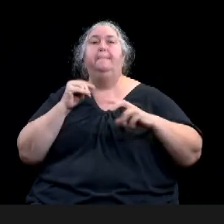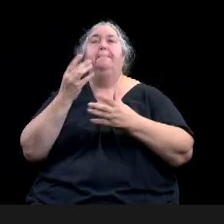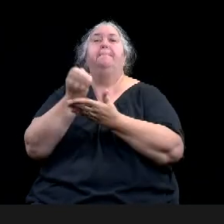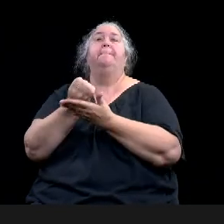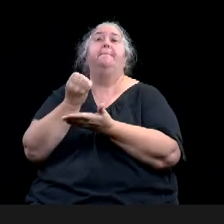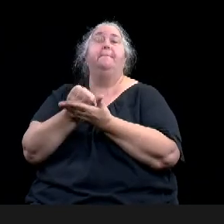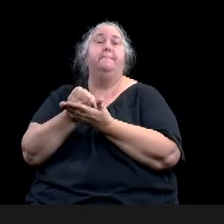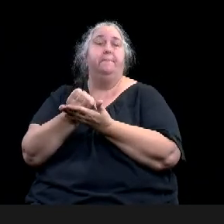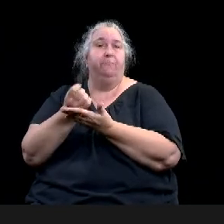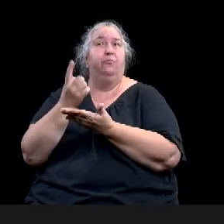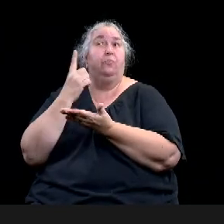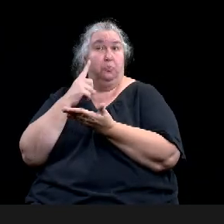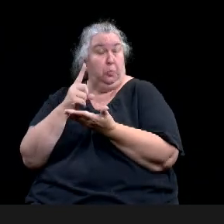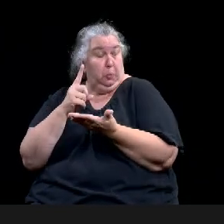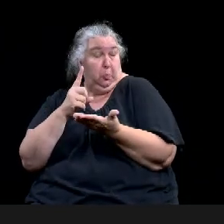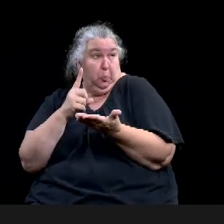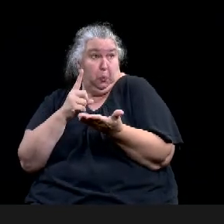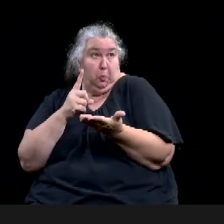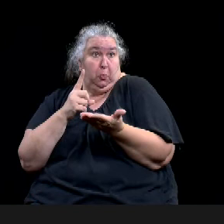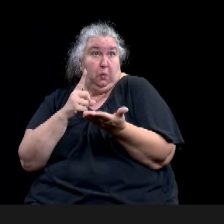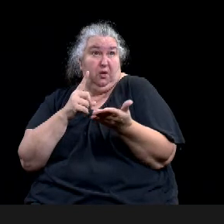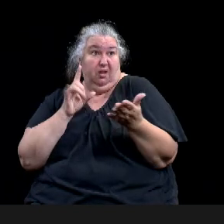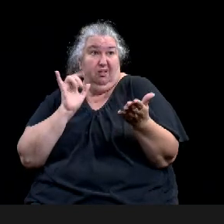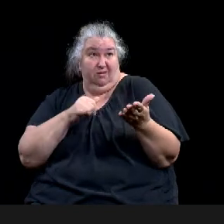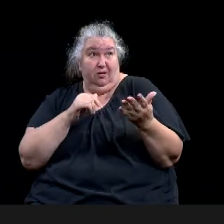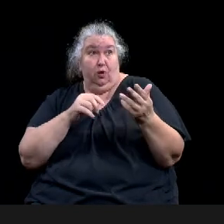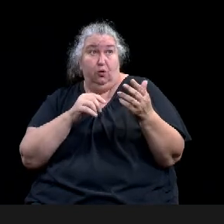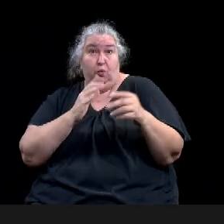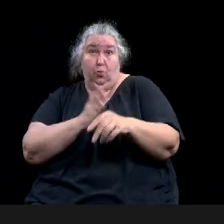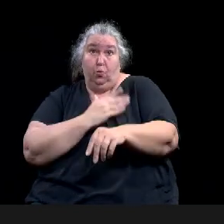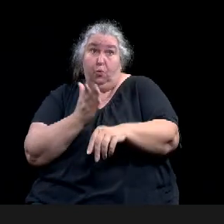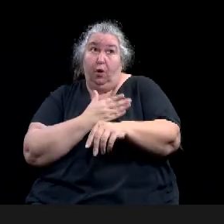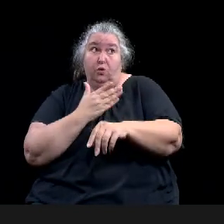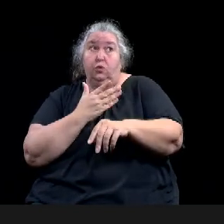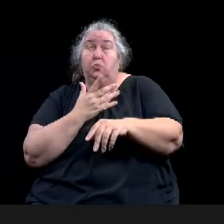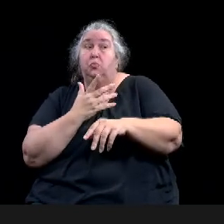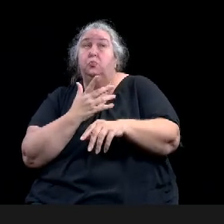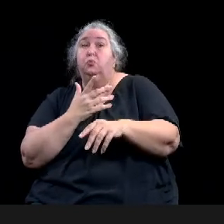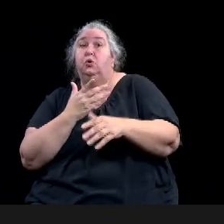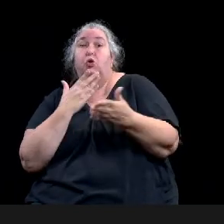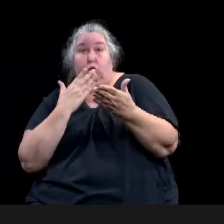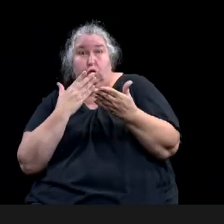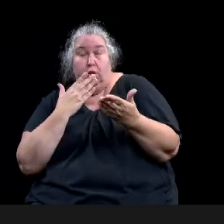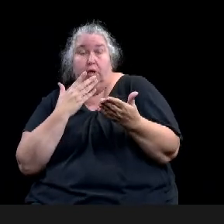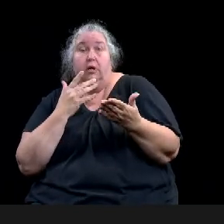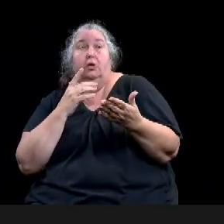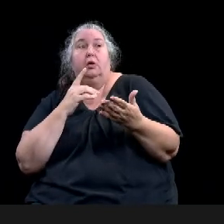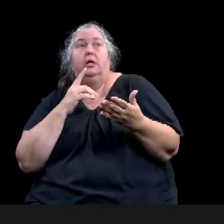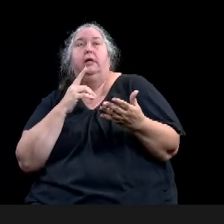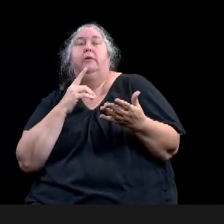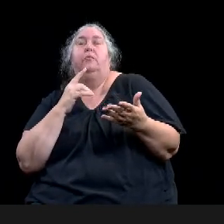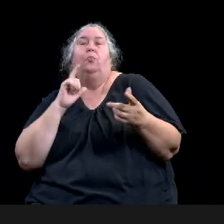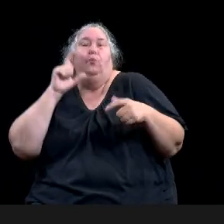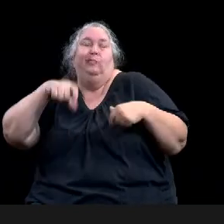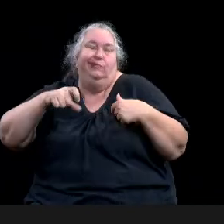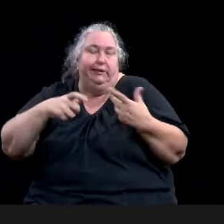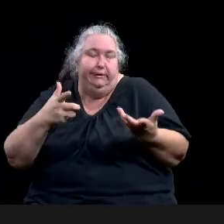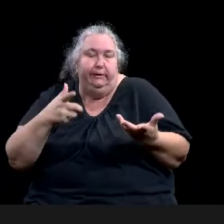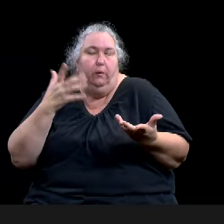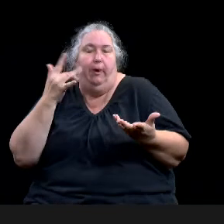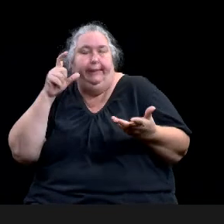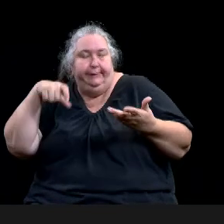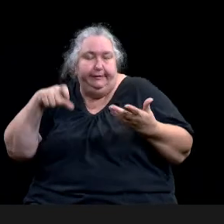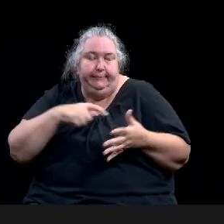that and give, give you the city a complete report in terms of this master plan. Our goal from the start was